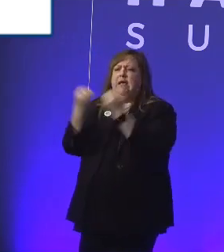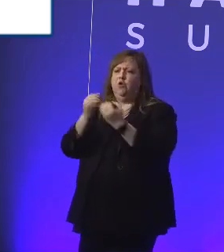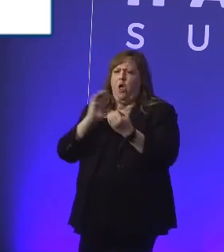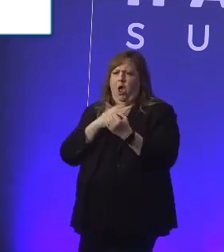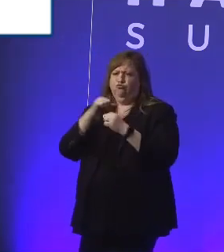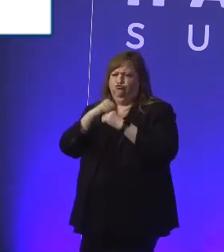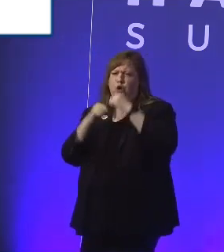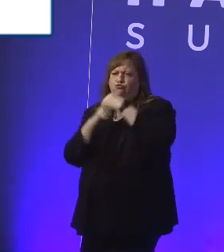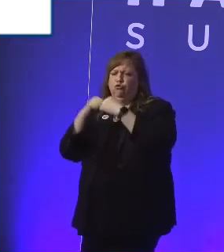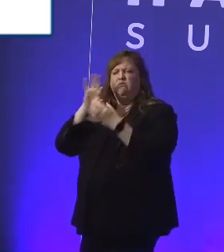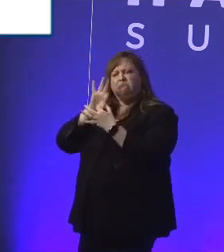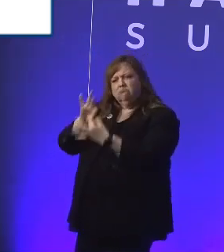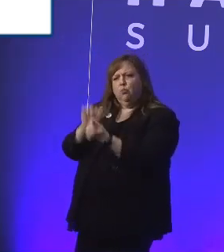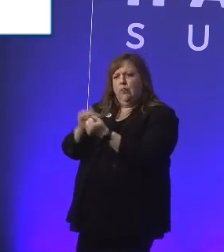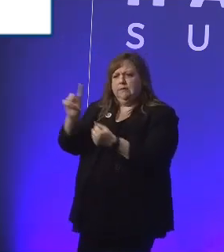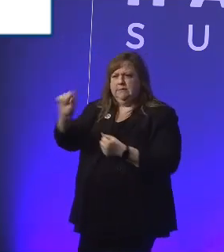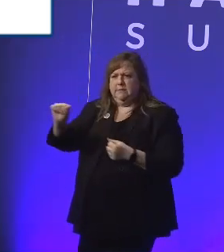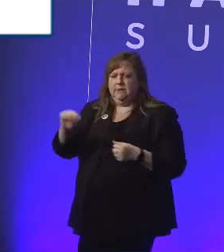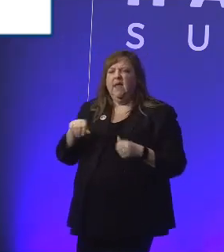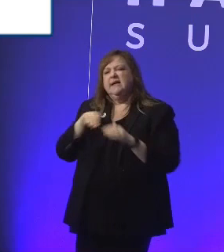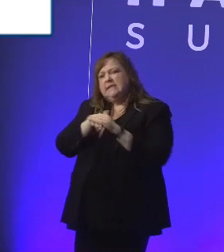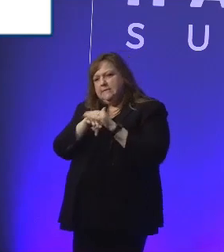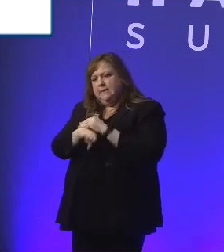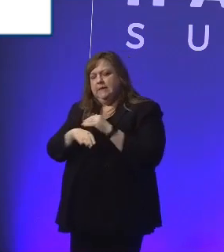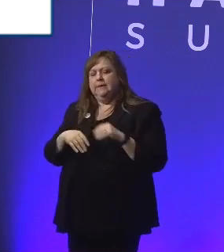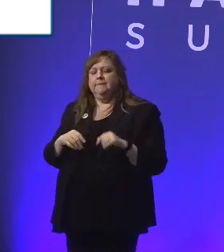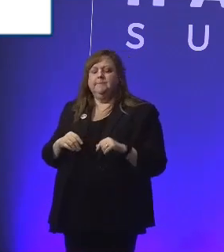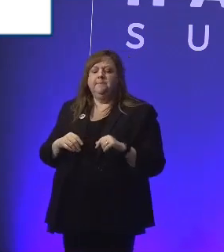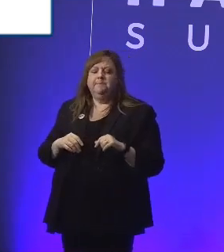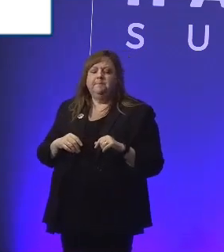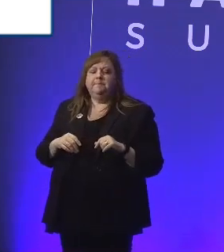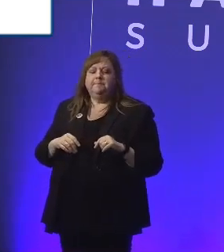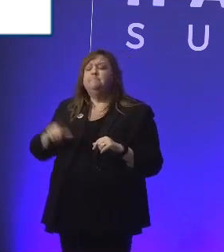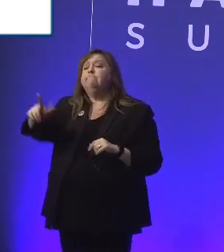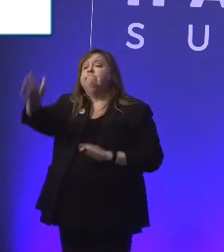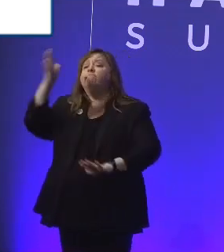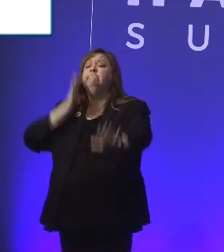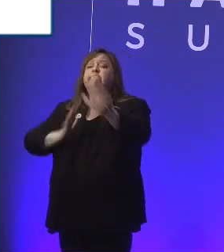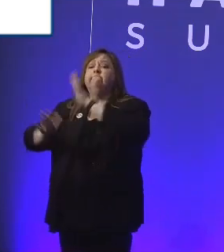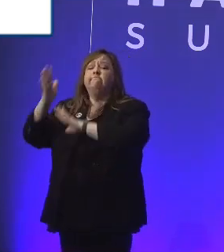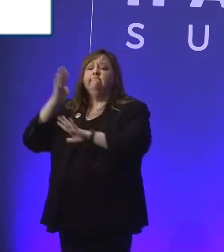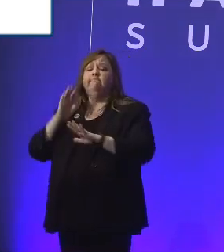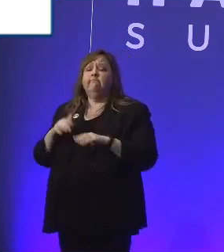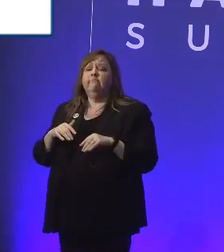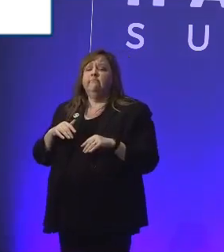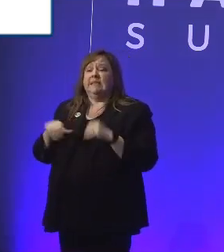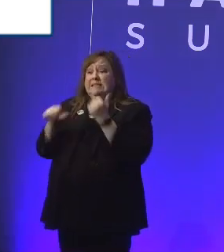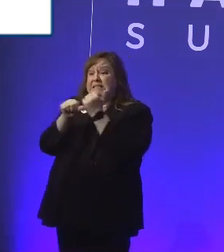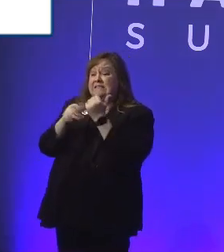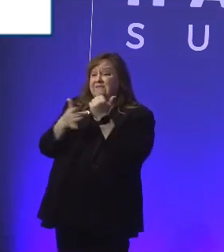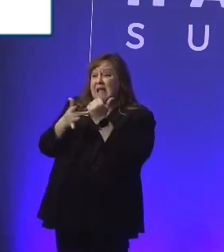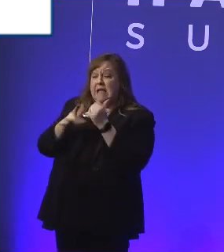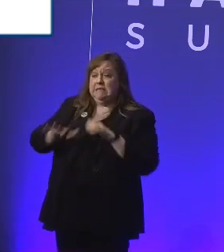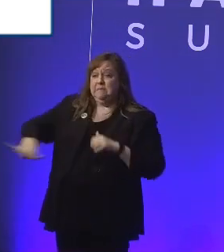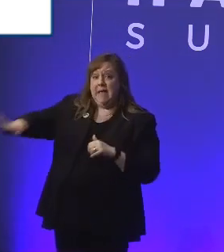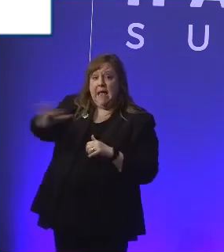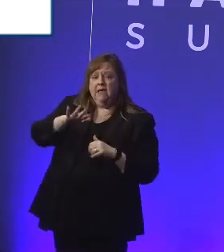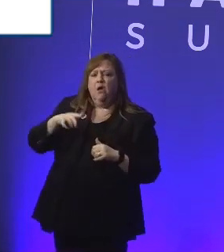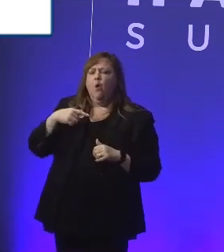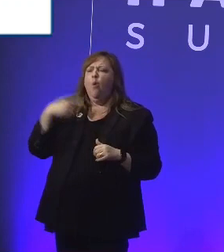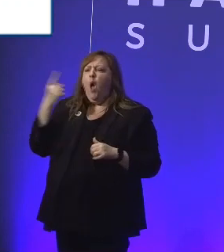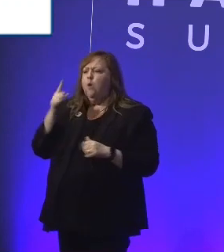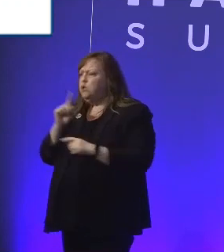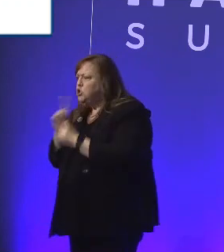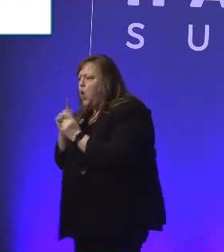around accessibility. I think when we started on our journey, particularly in the assistive tech space, is we always felt we were talking to the